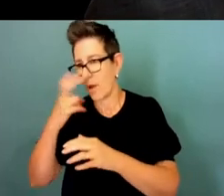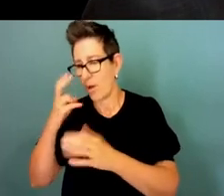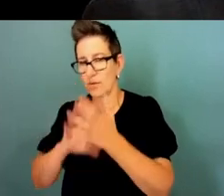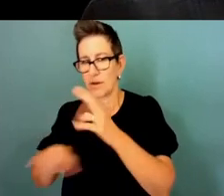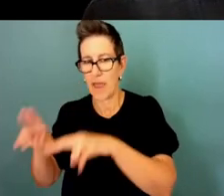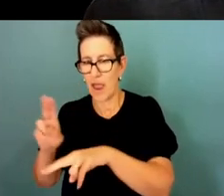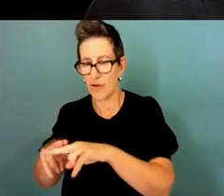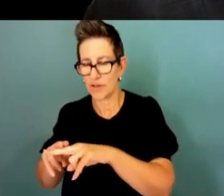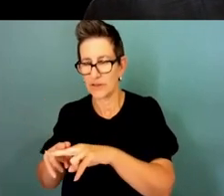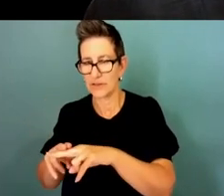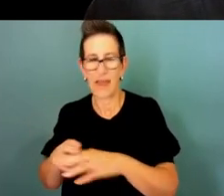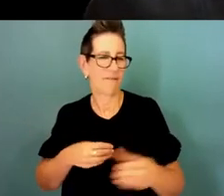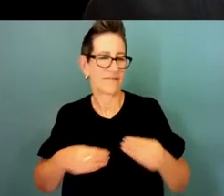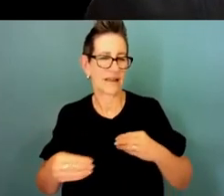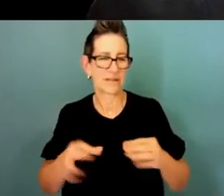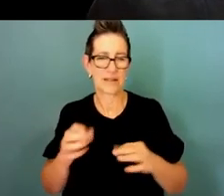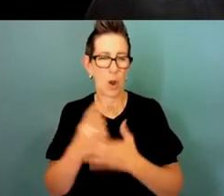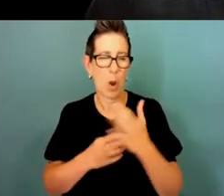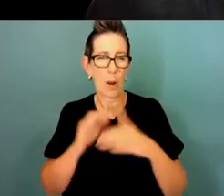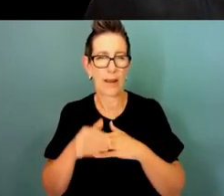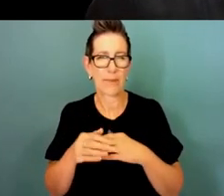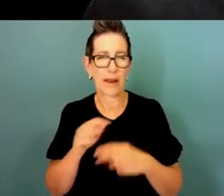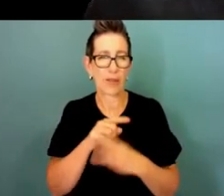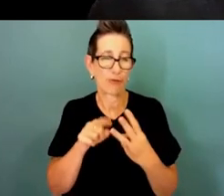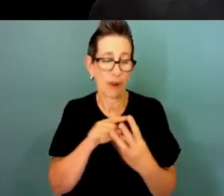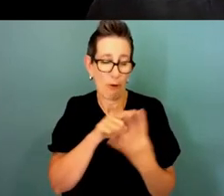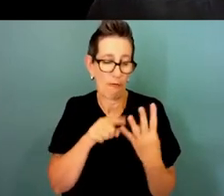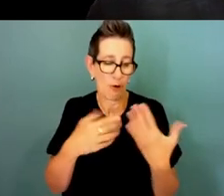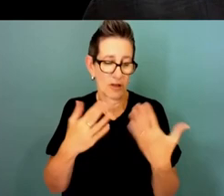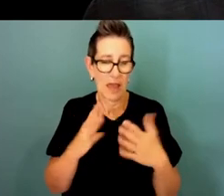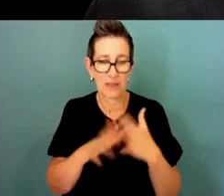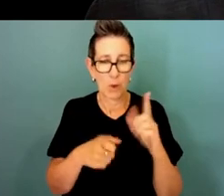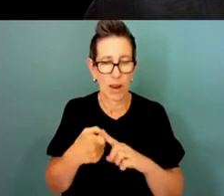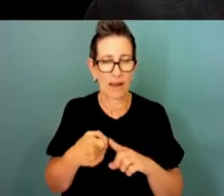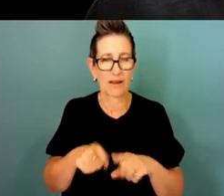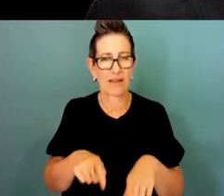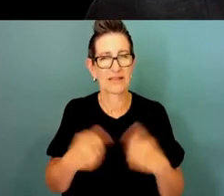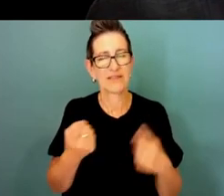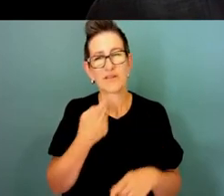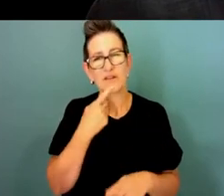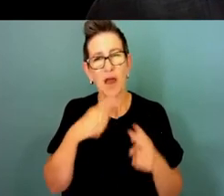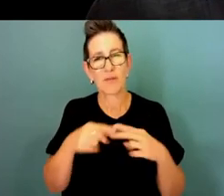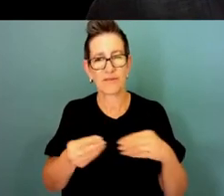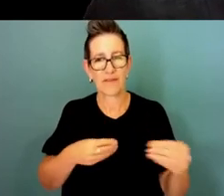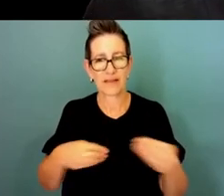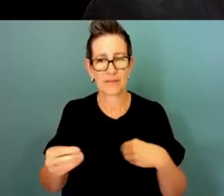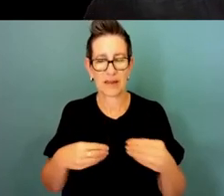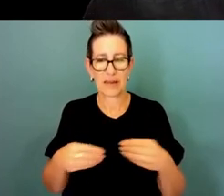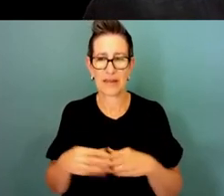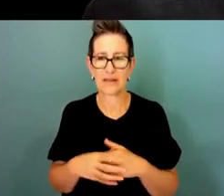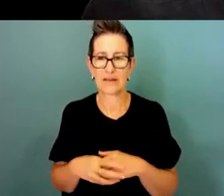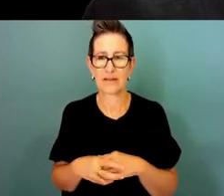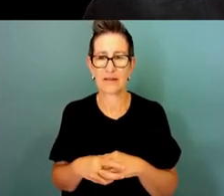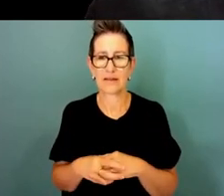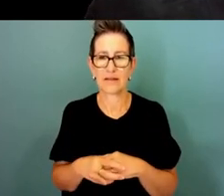just four days a week or three days a week you think of all the different ways you can do flexibility and that's pretty fundamental that's part of our principles but